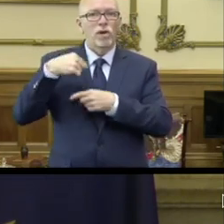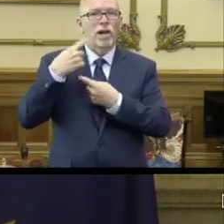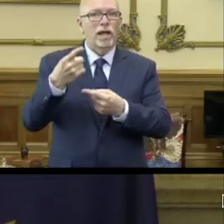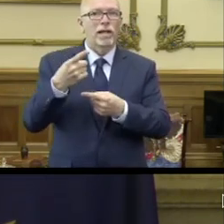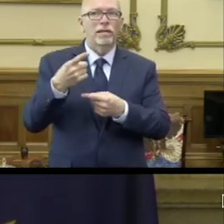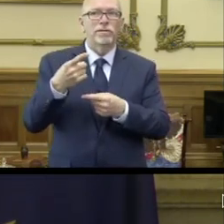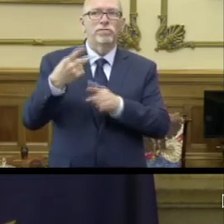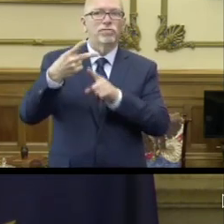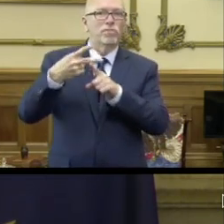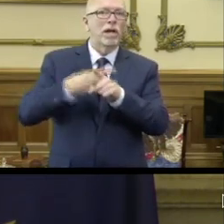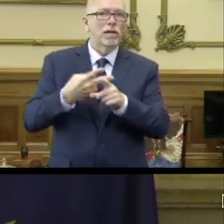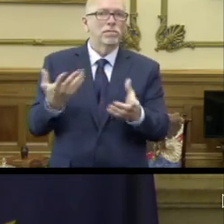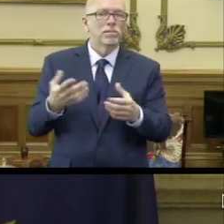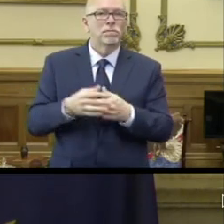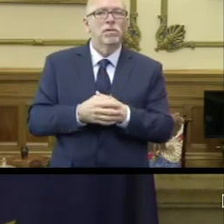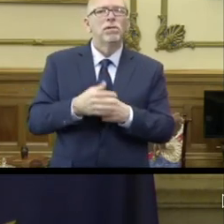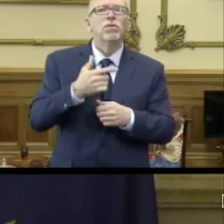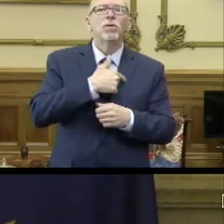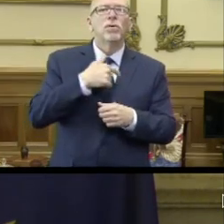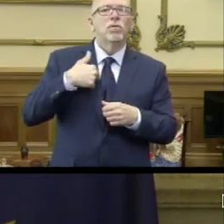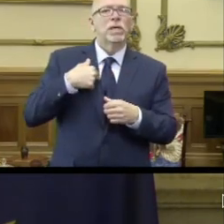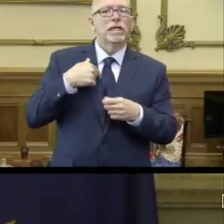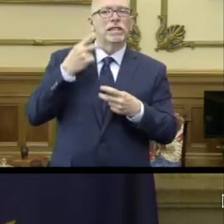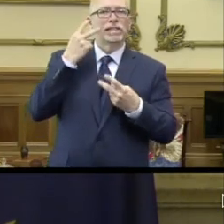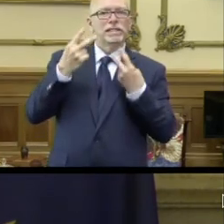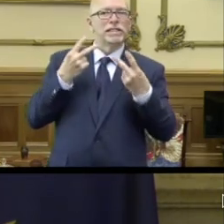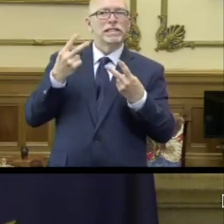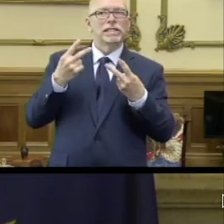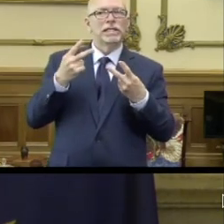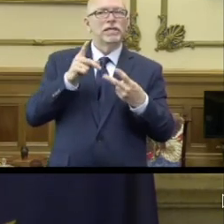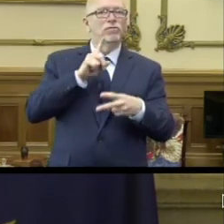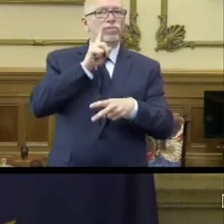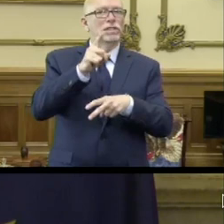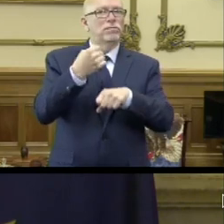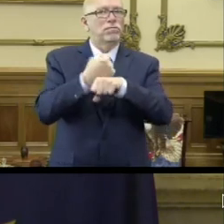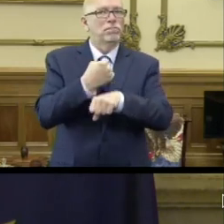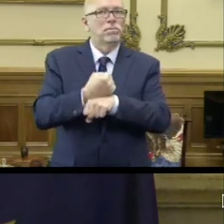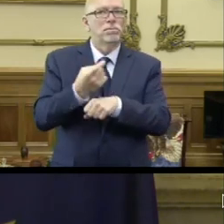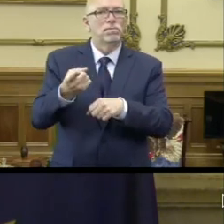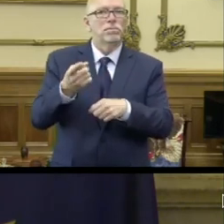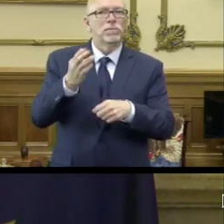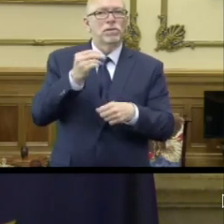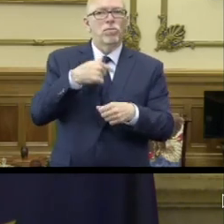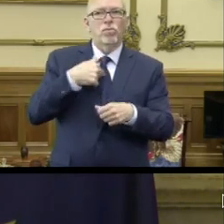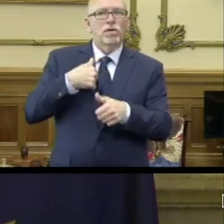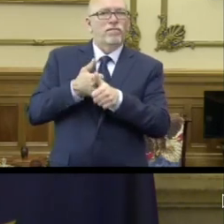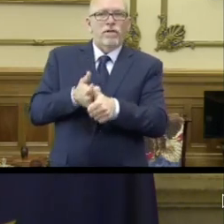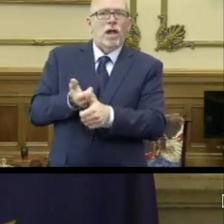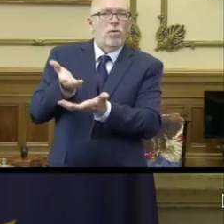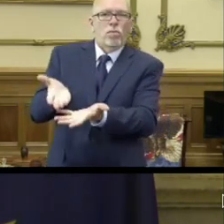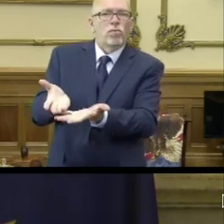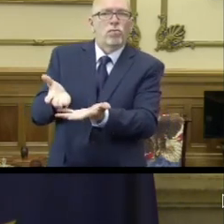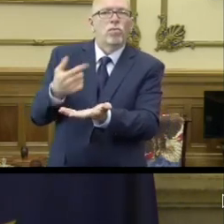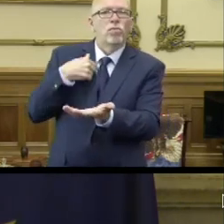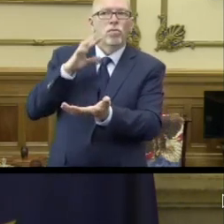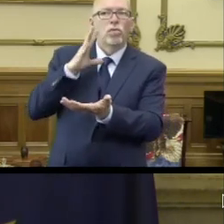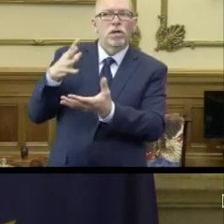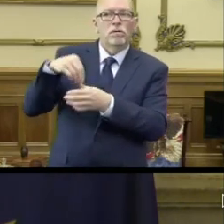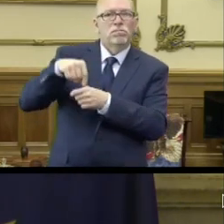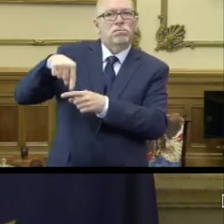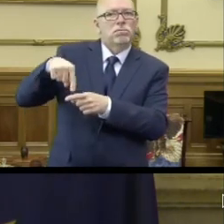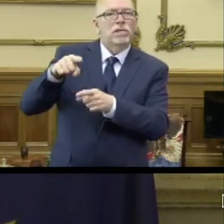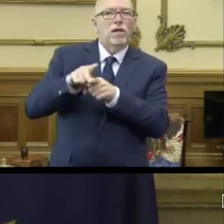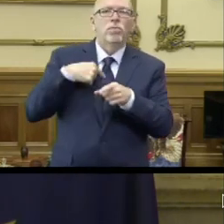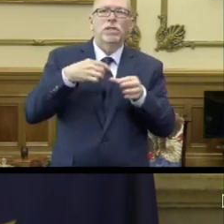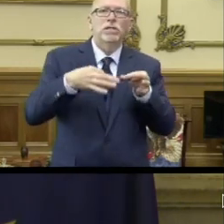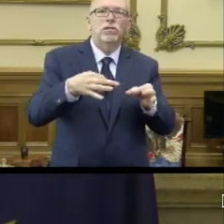two straight months. And we are seeing real time data. And that's what we'll continue to factor in as we make decisions.